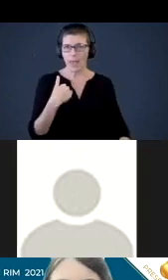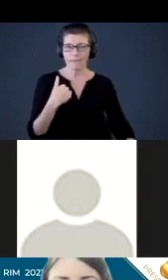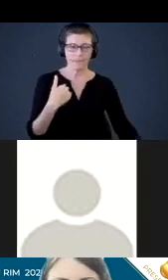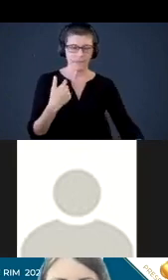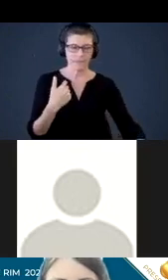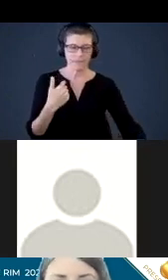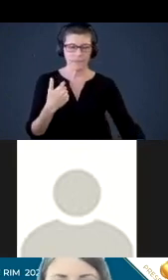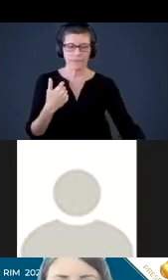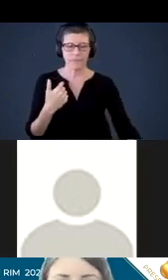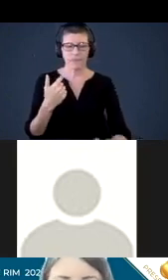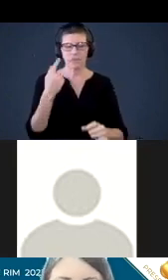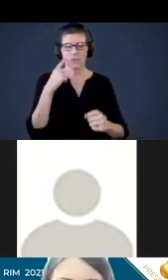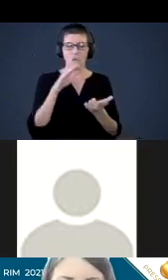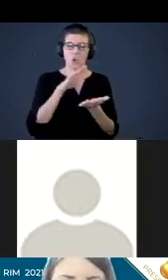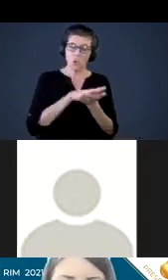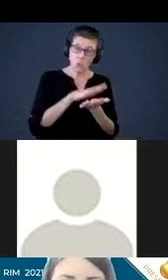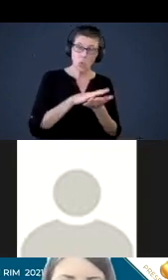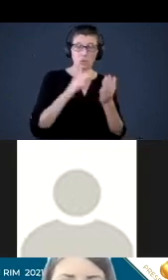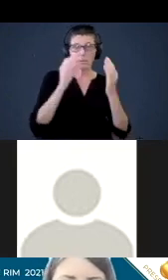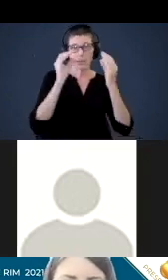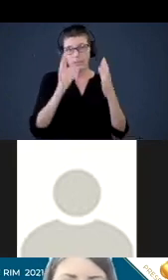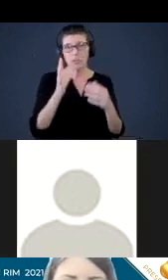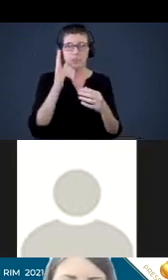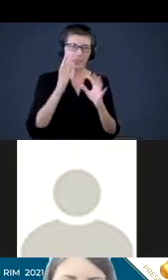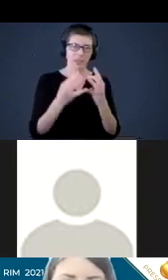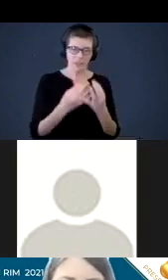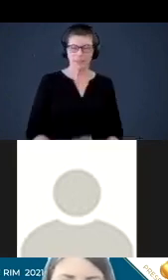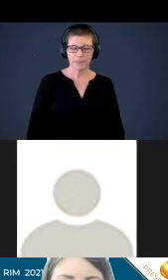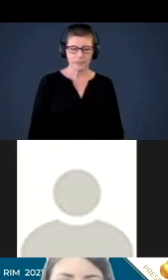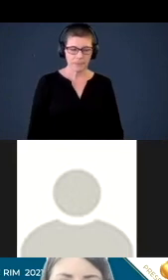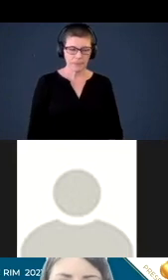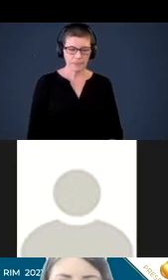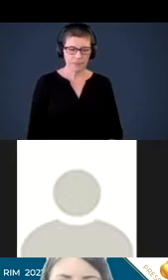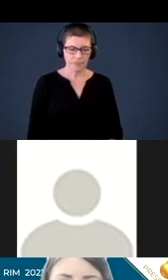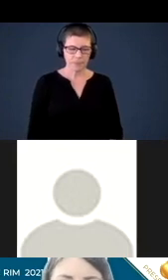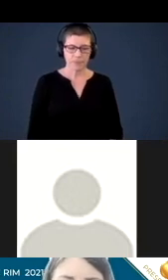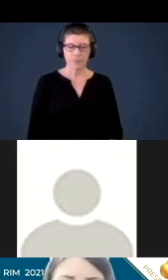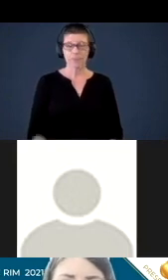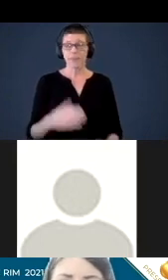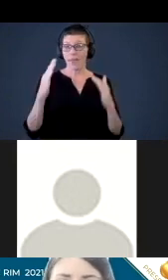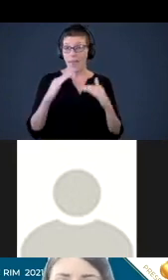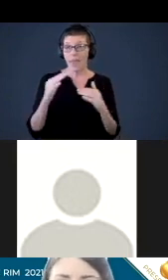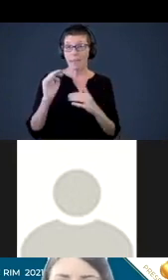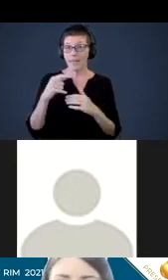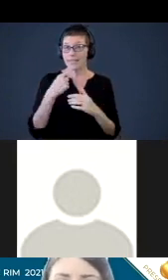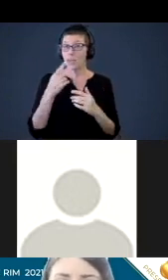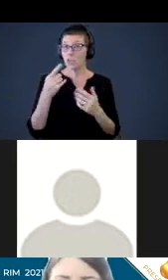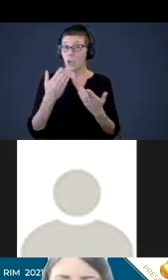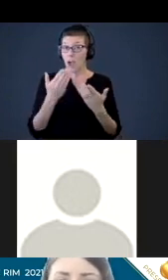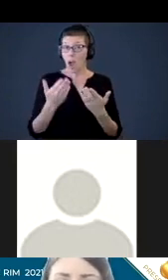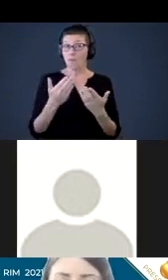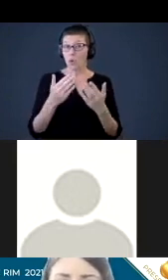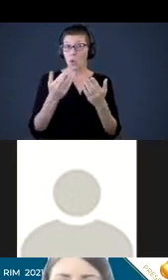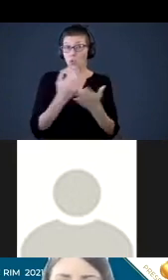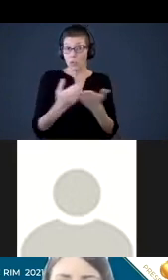to schools, teachers, parents and families. And then as Melanie's question, do you offer resources in different Pacific languages?